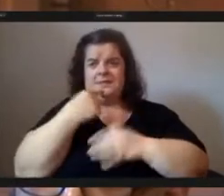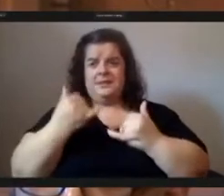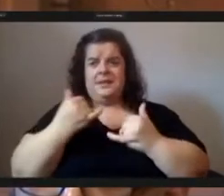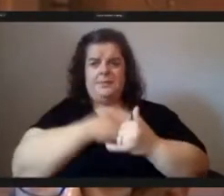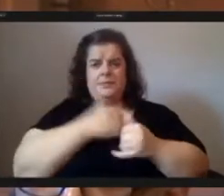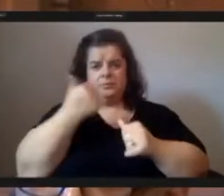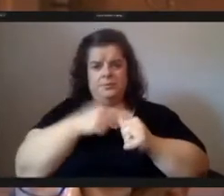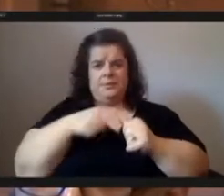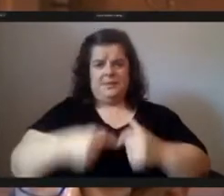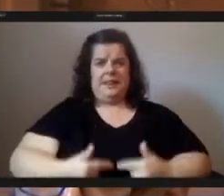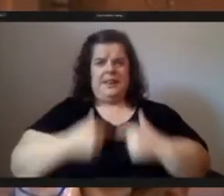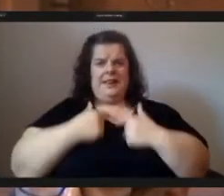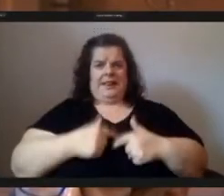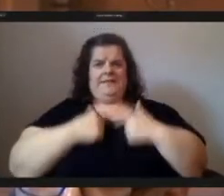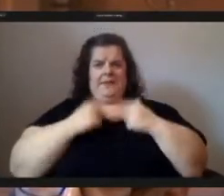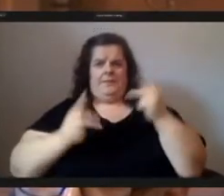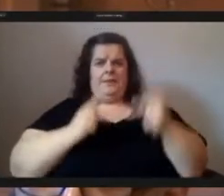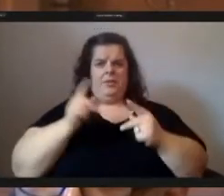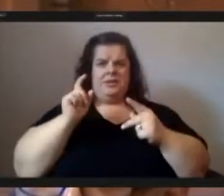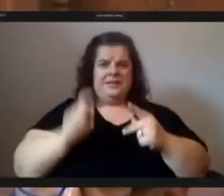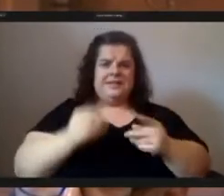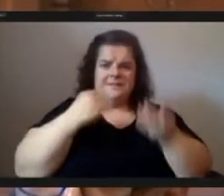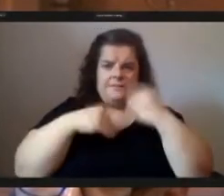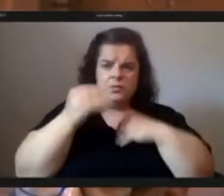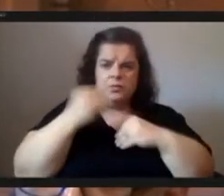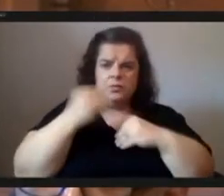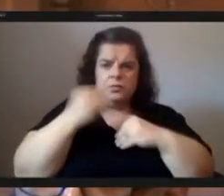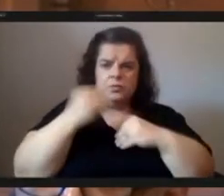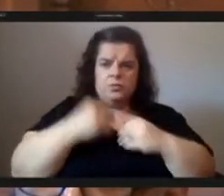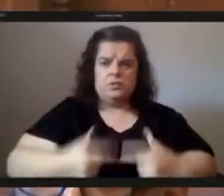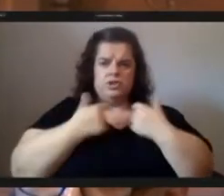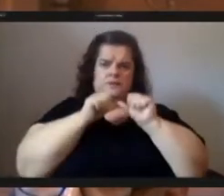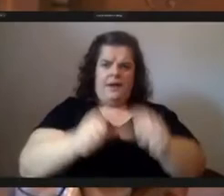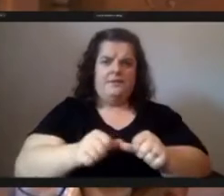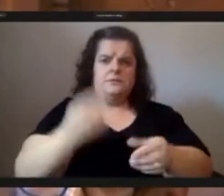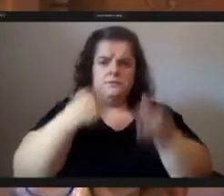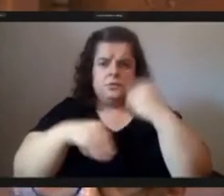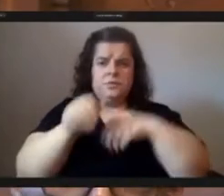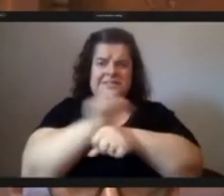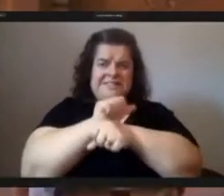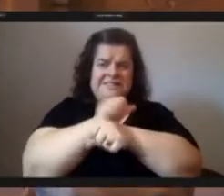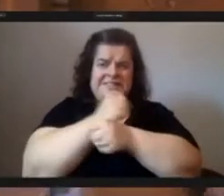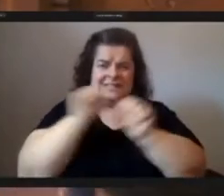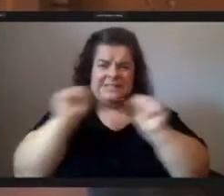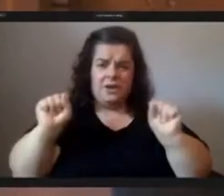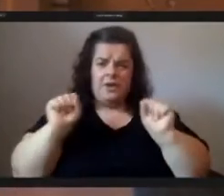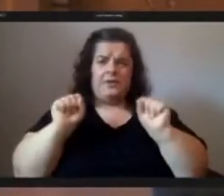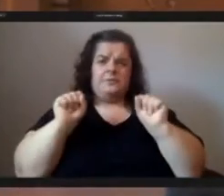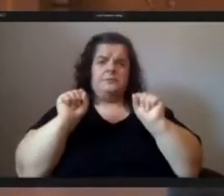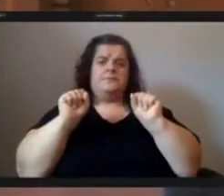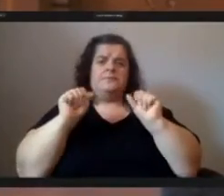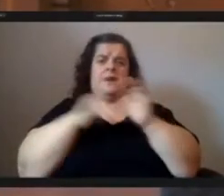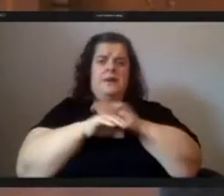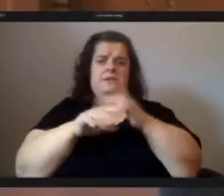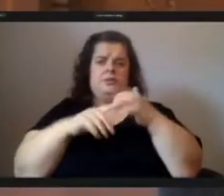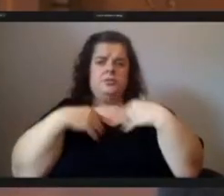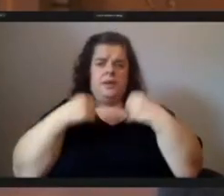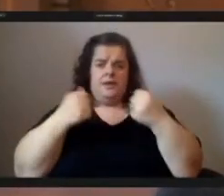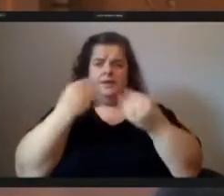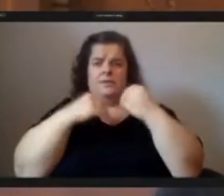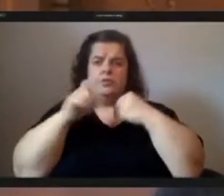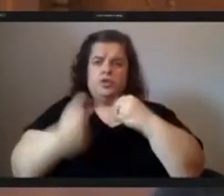beings need food to survive food security and access to healthy food should be a top priority